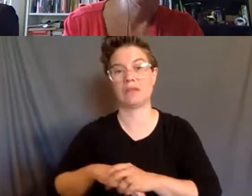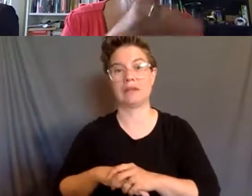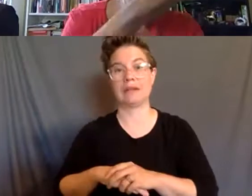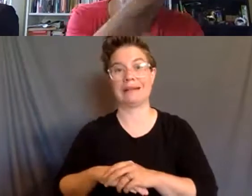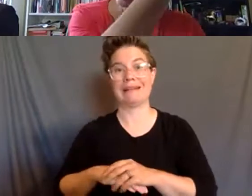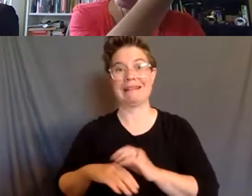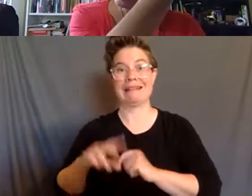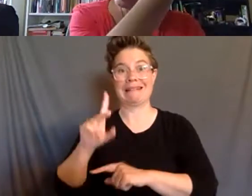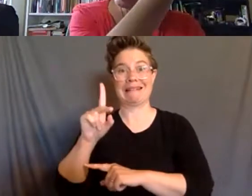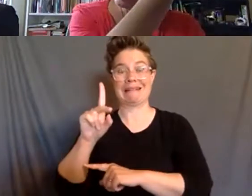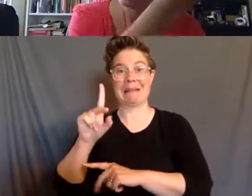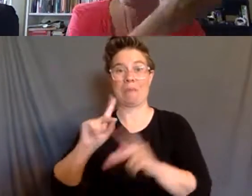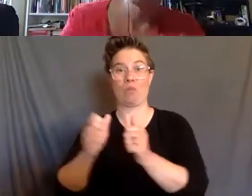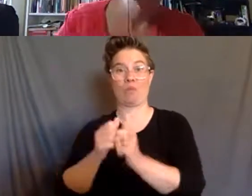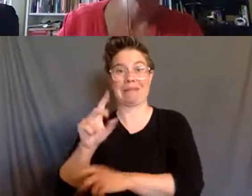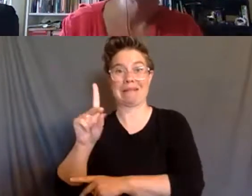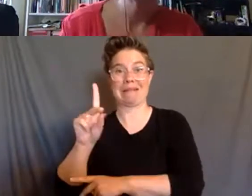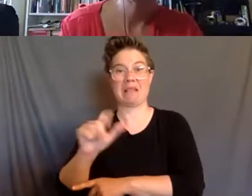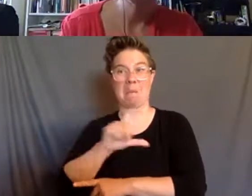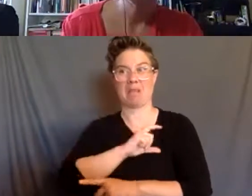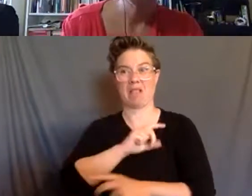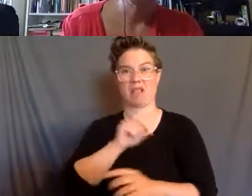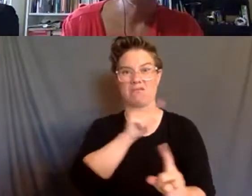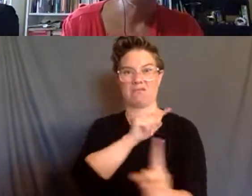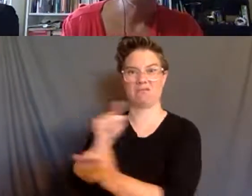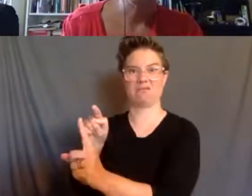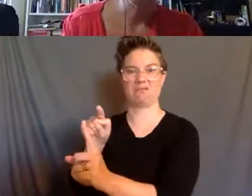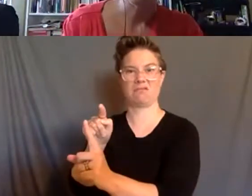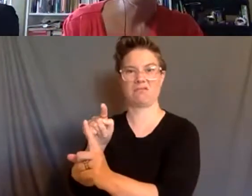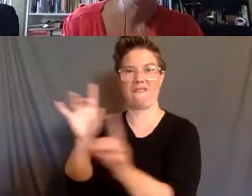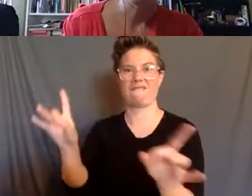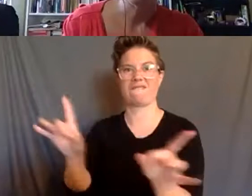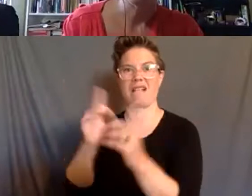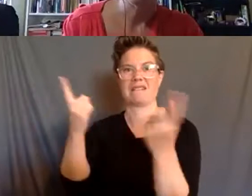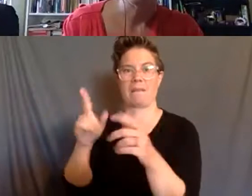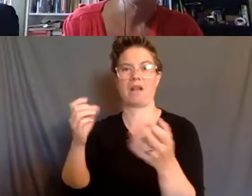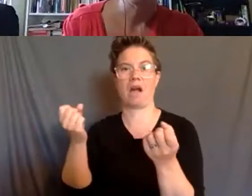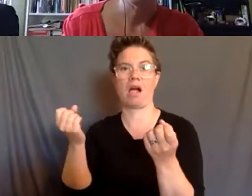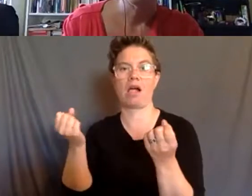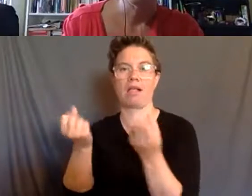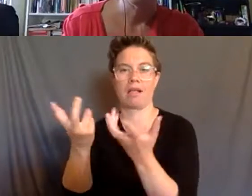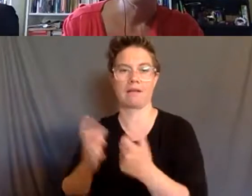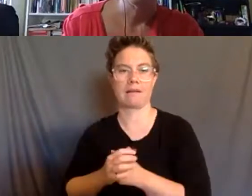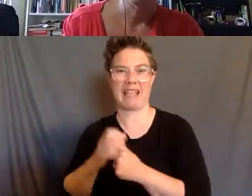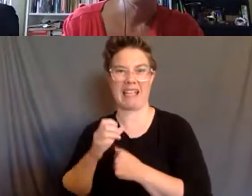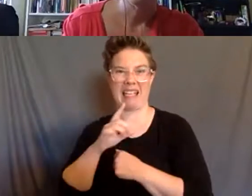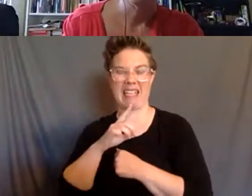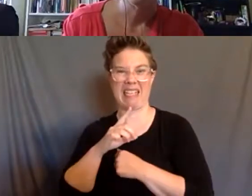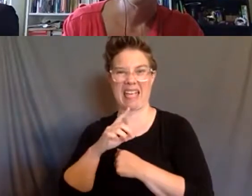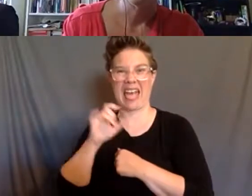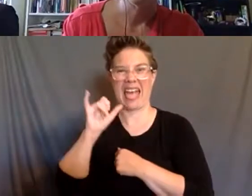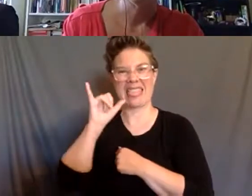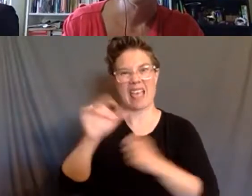by police for violence of all kinds and that's a really missing lens often